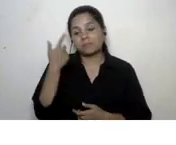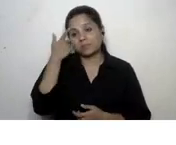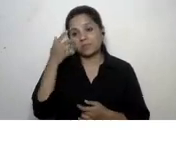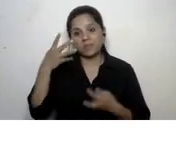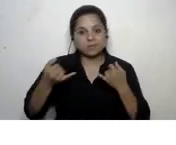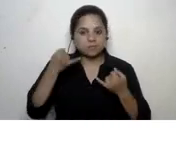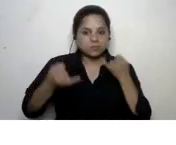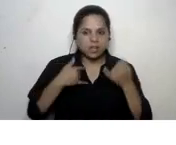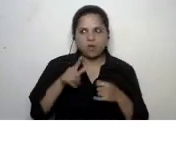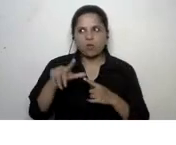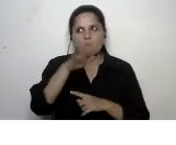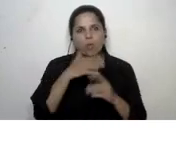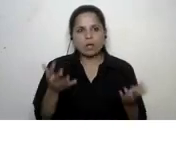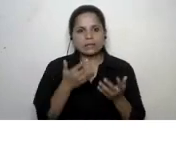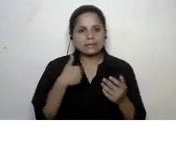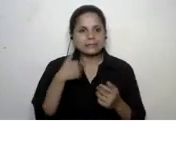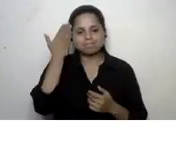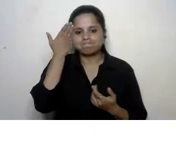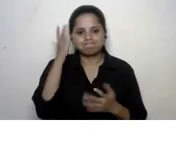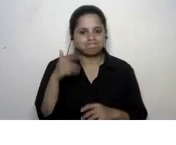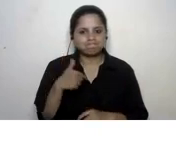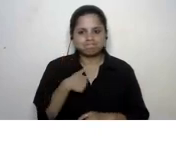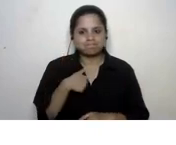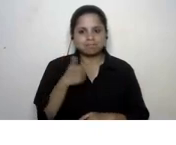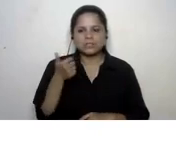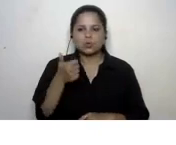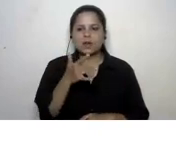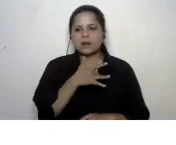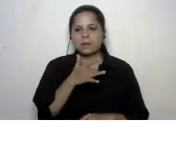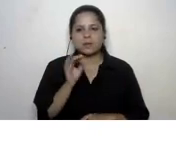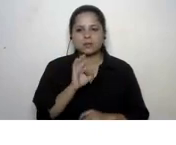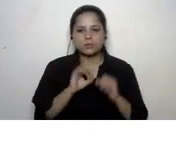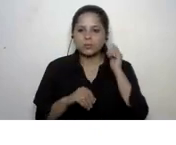encouraging local products it's not a good habit no